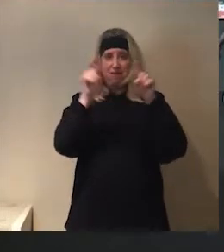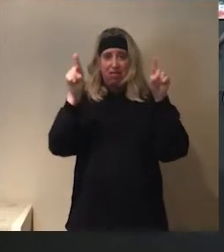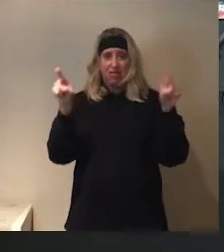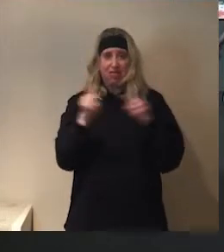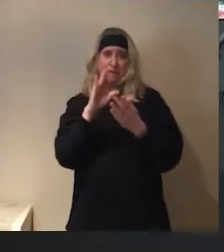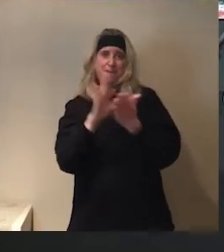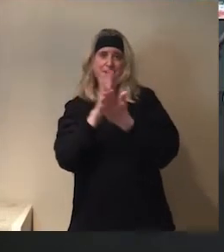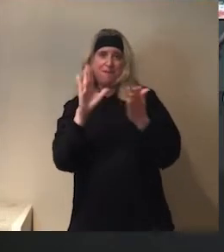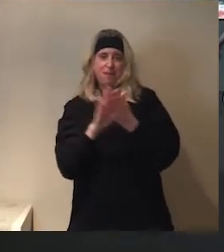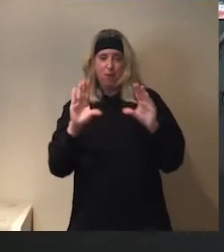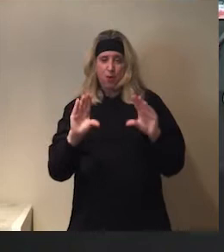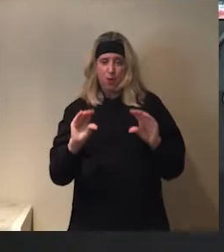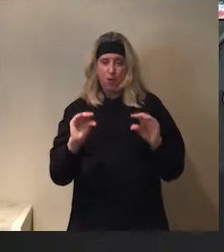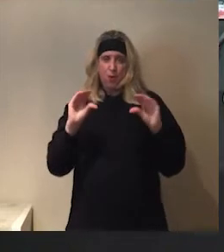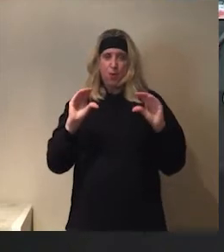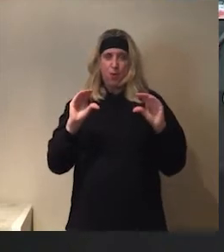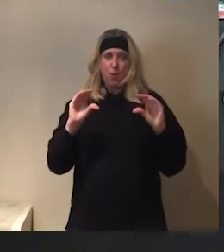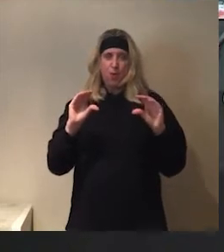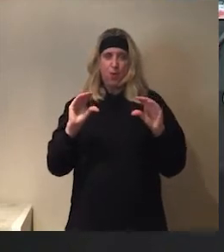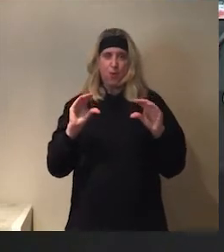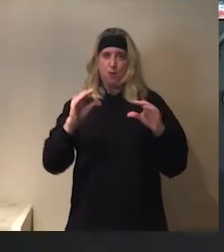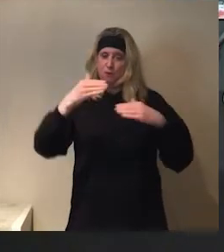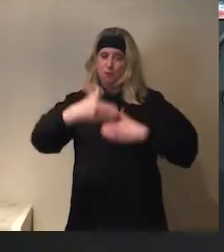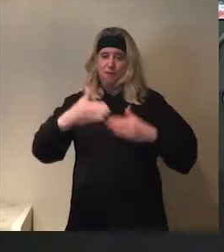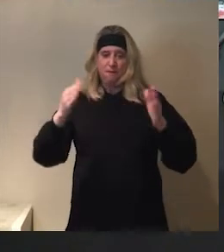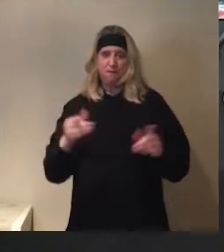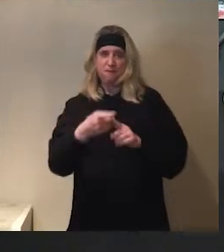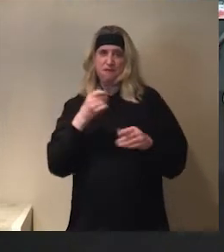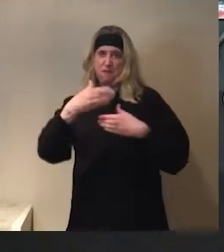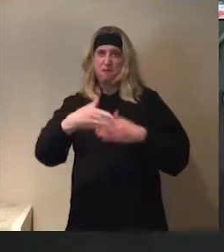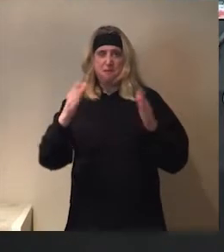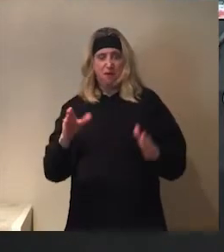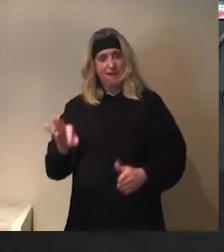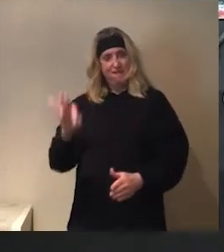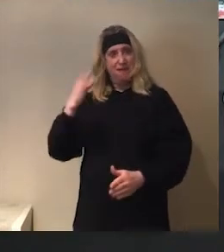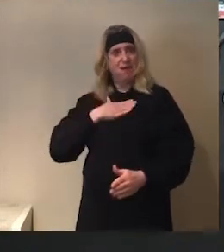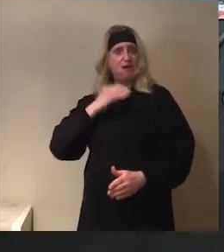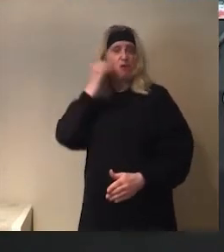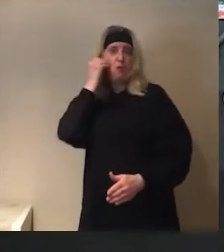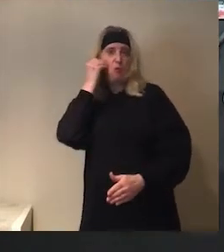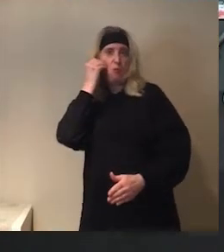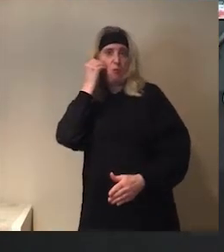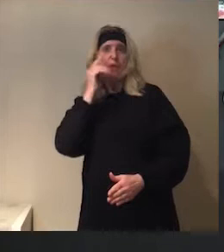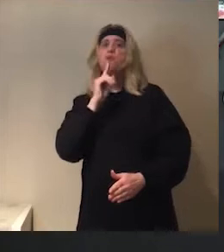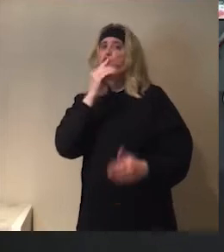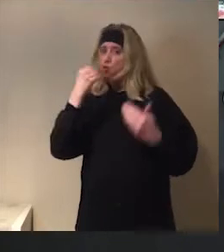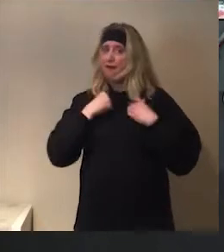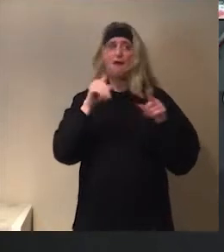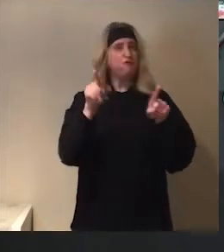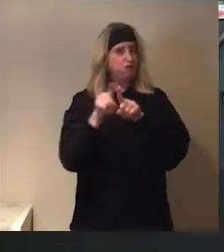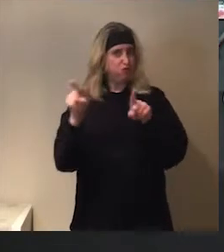Oh, wow. And this, my friends, comes from a box that I found in the house. And I'm sure you have a box